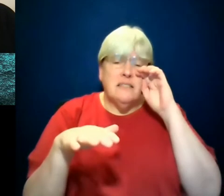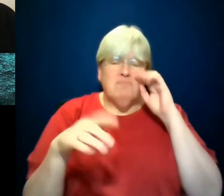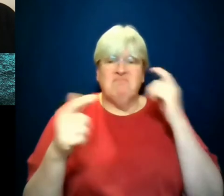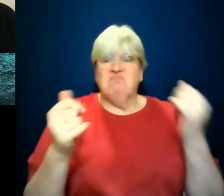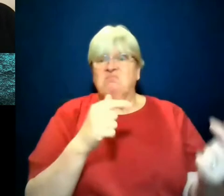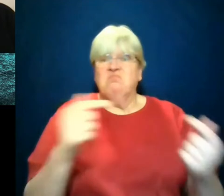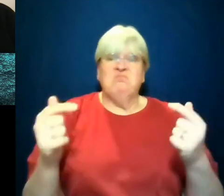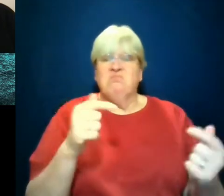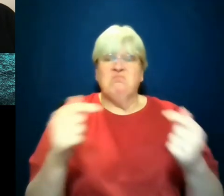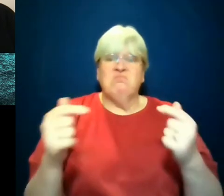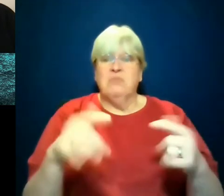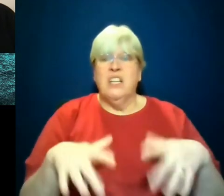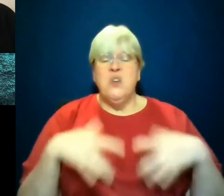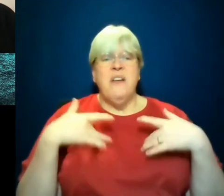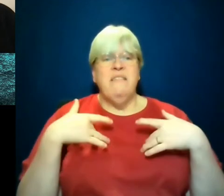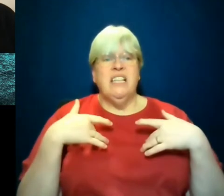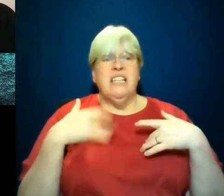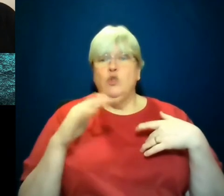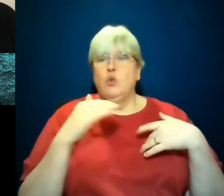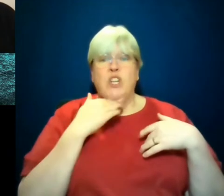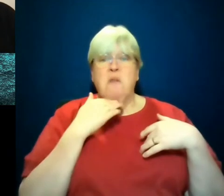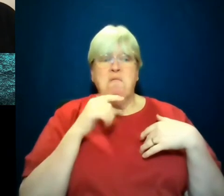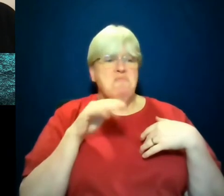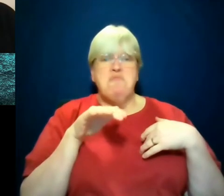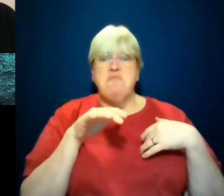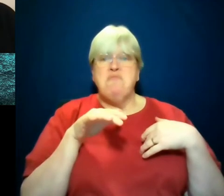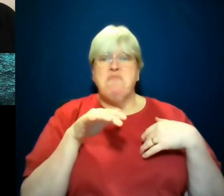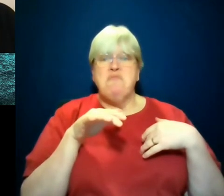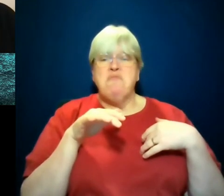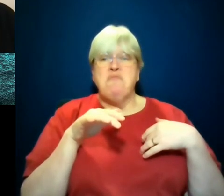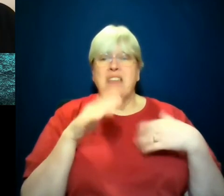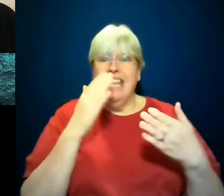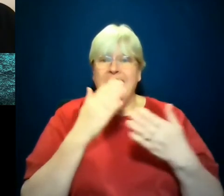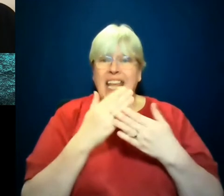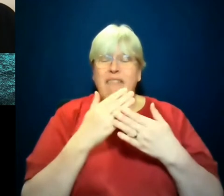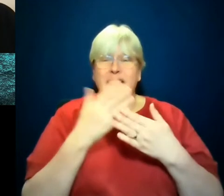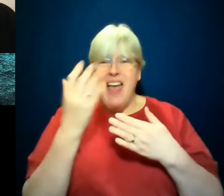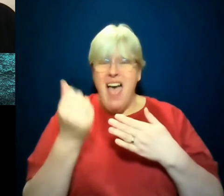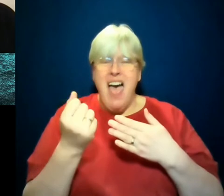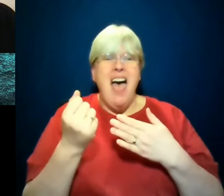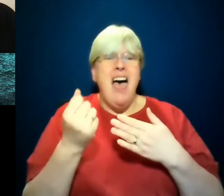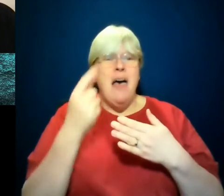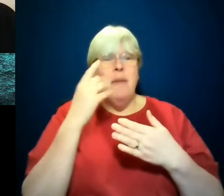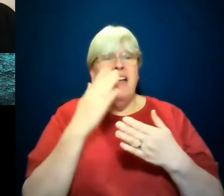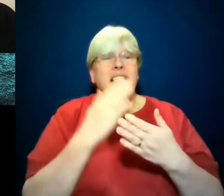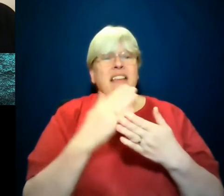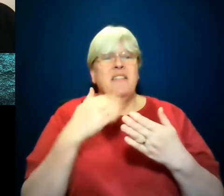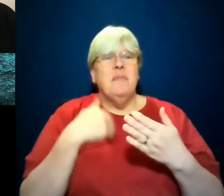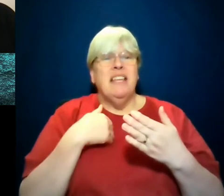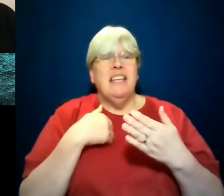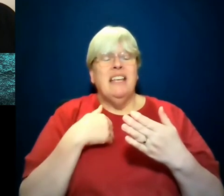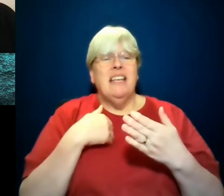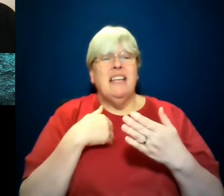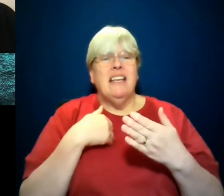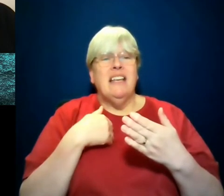There is a feeling of not enoughness, as you say, even though there are these, I mean, believe me, from people who live in these tiny islands,